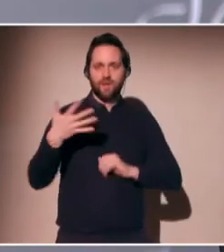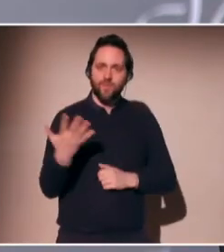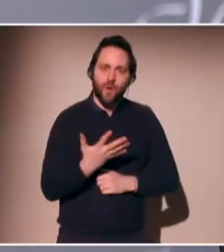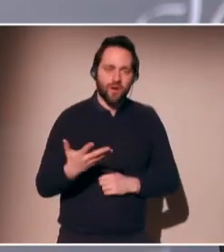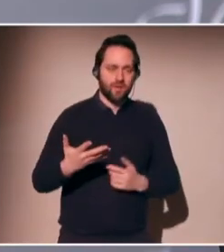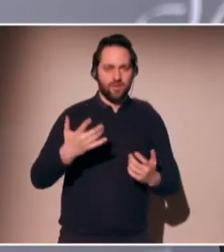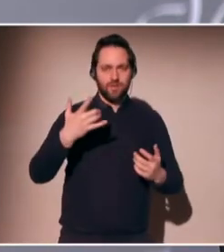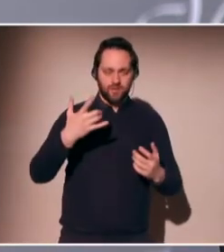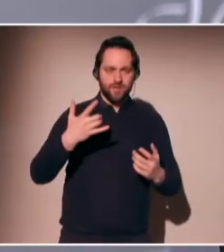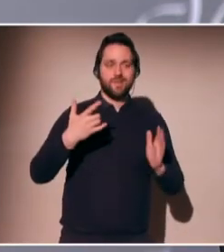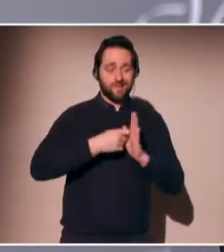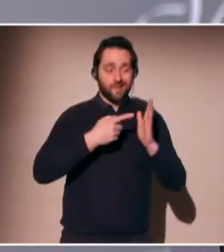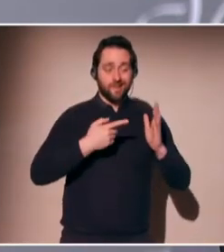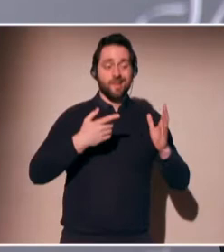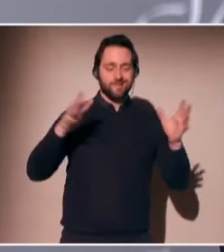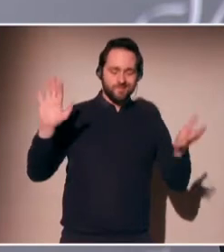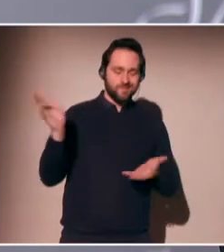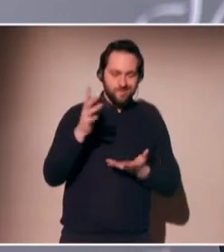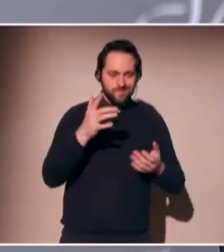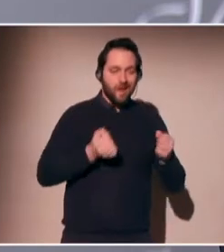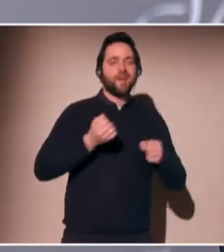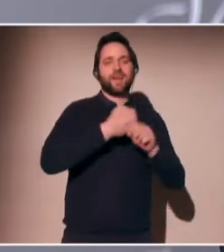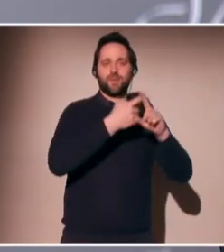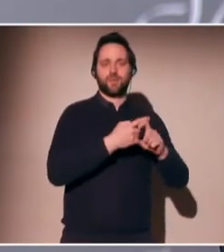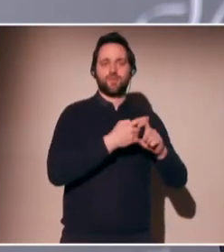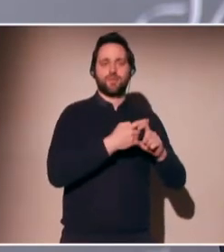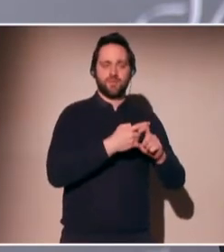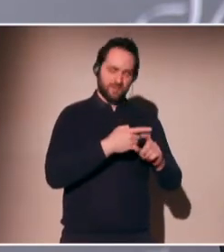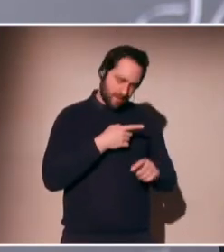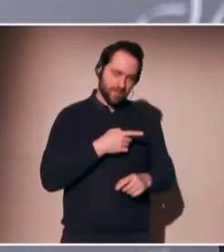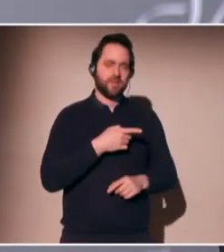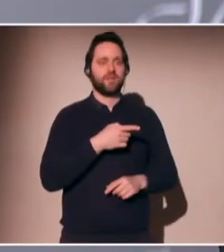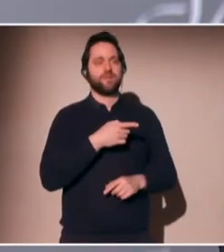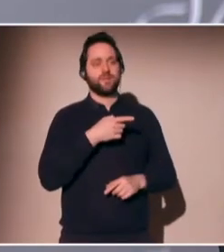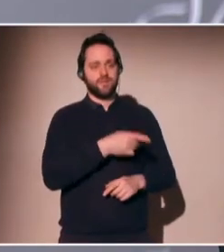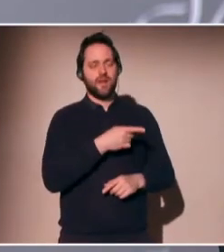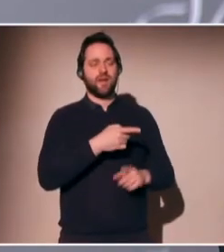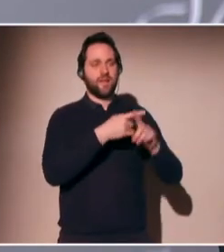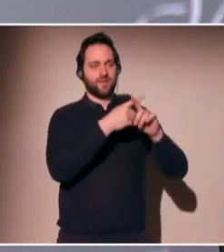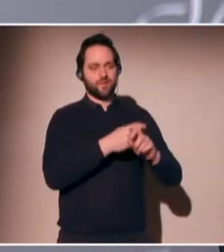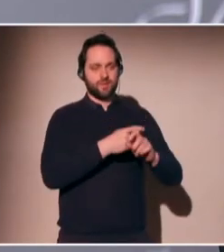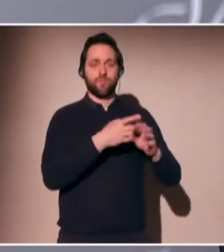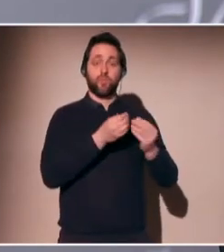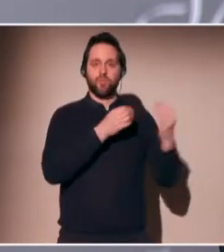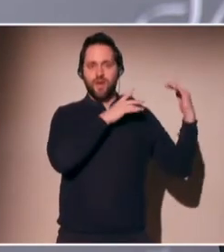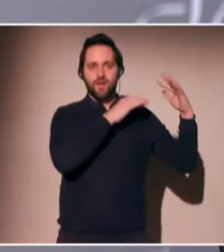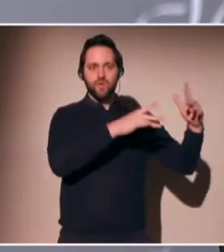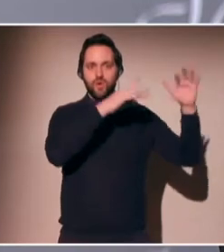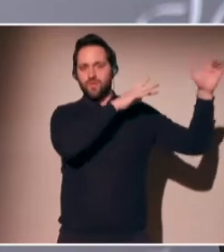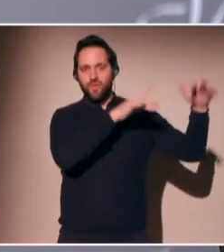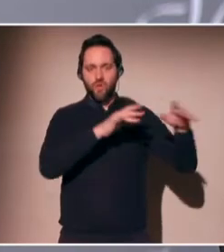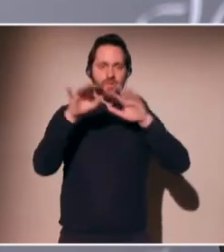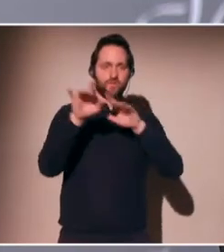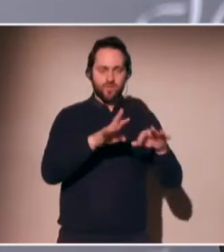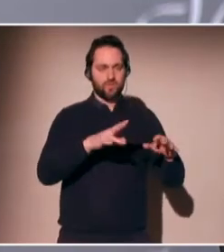algorithm that are very difficult to know. And if we have to wait until the harm happens, then we're left sort of in this sort of crisis